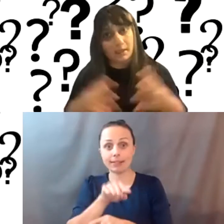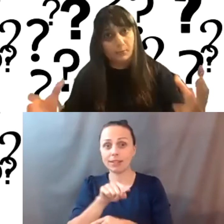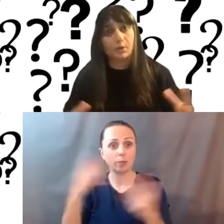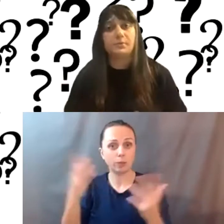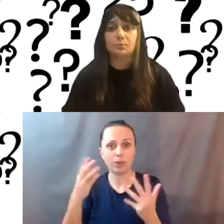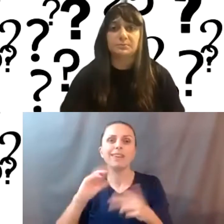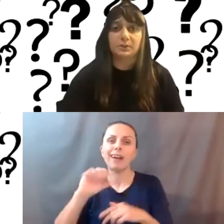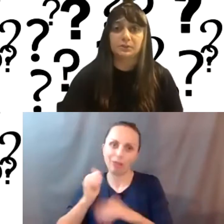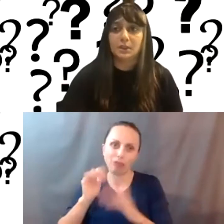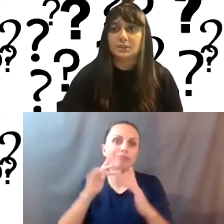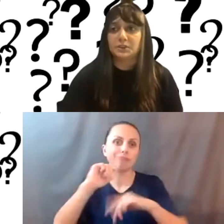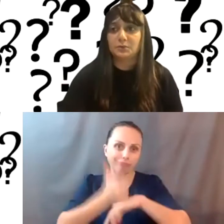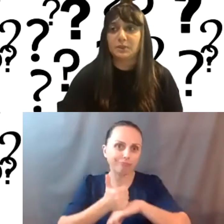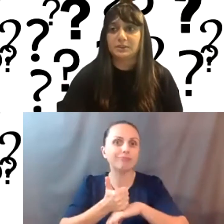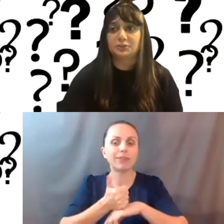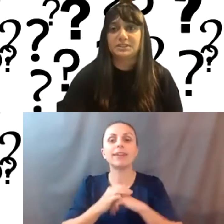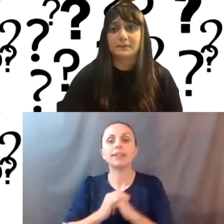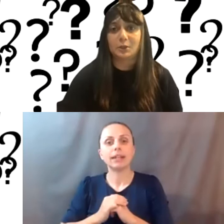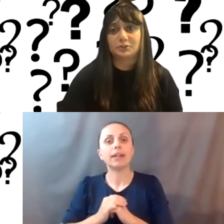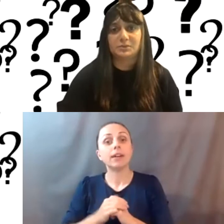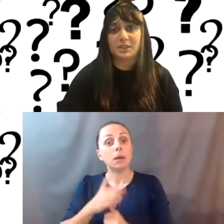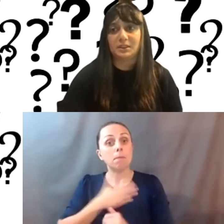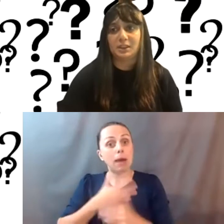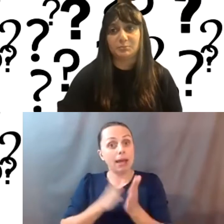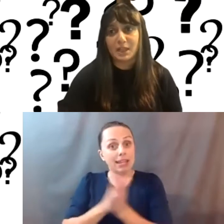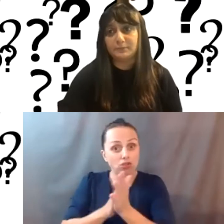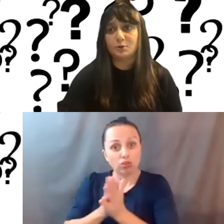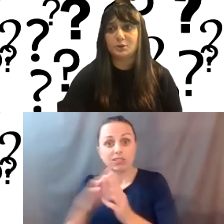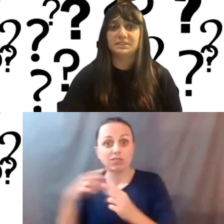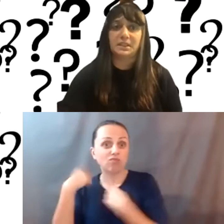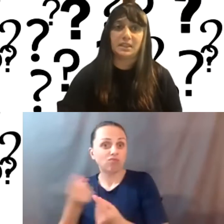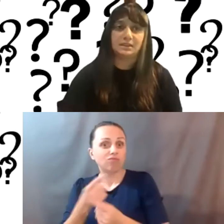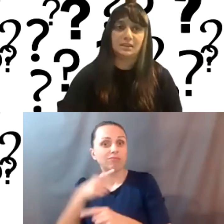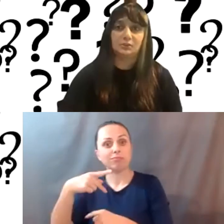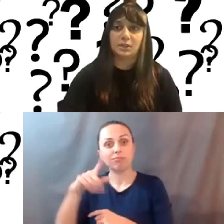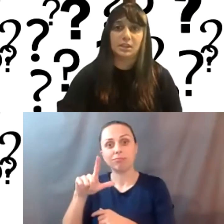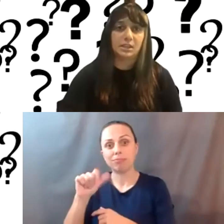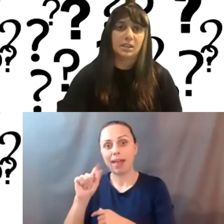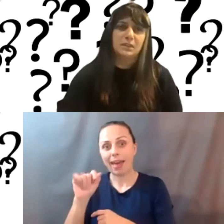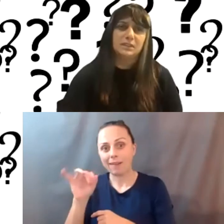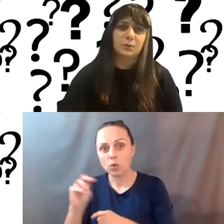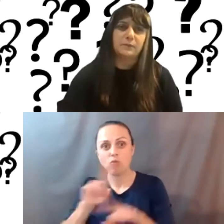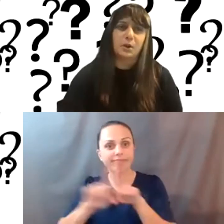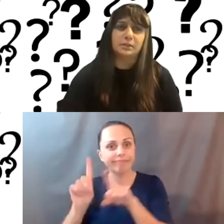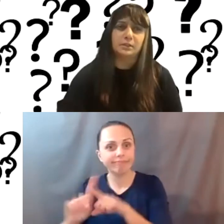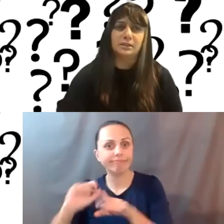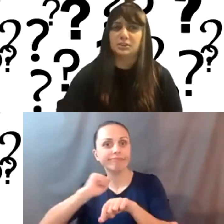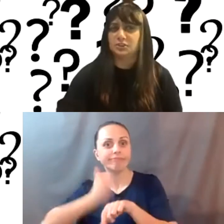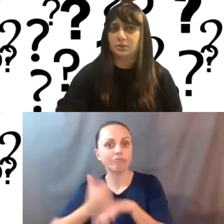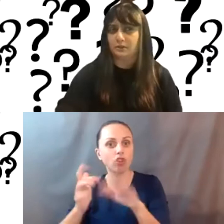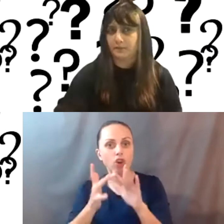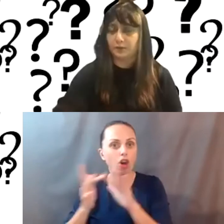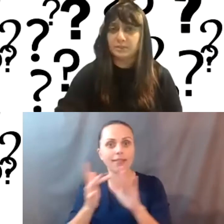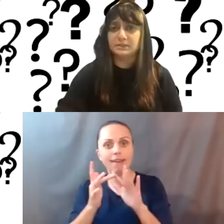platform that was built. So my interests have largely been in platforms and in creating these sort of online